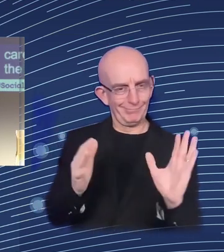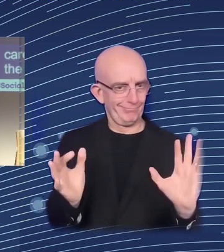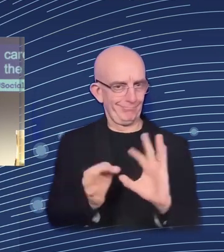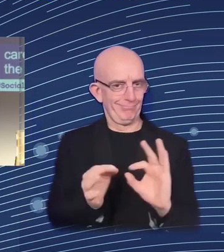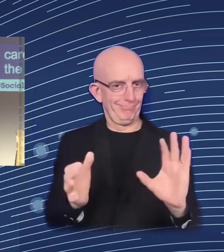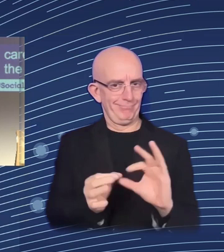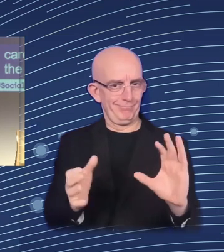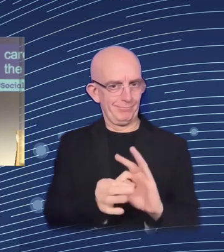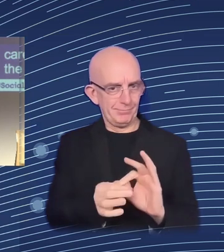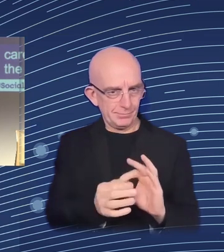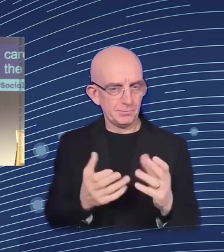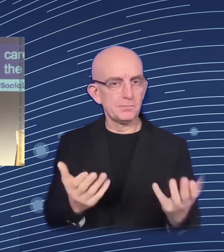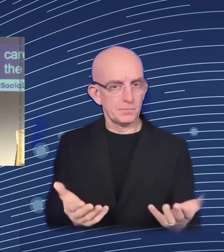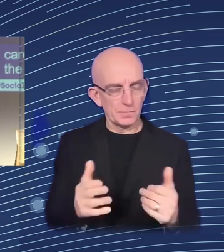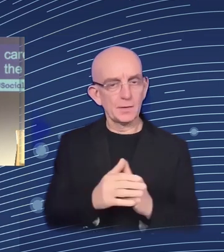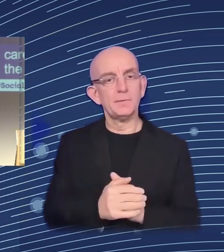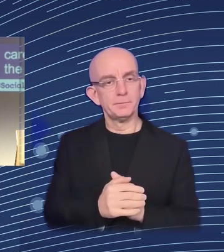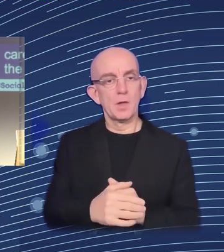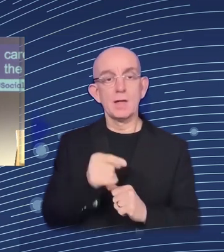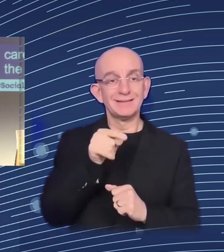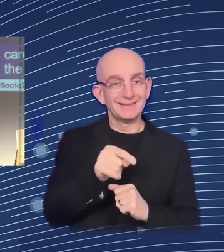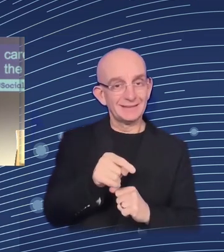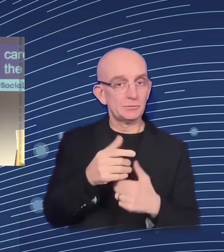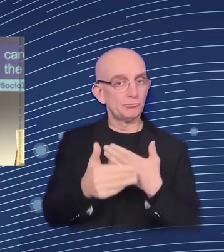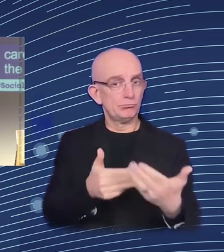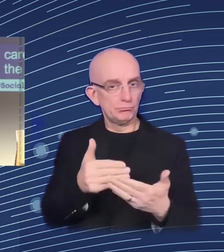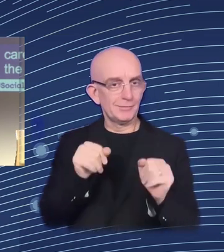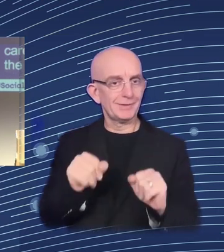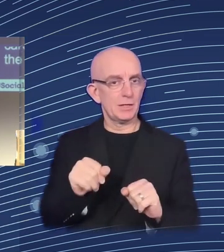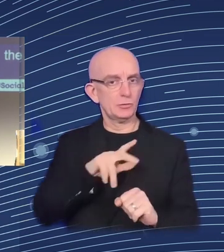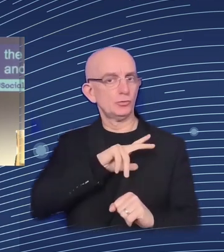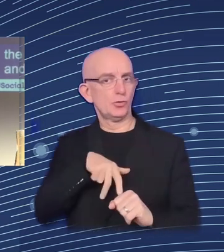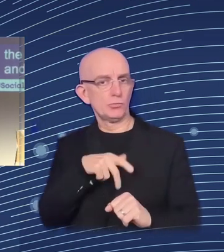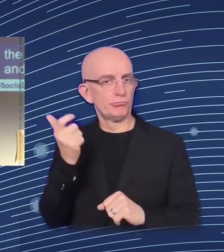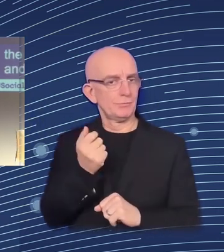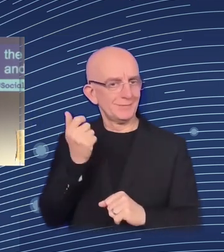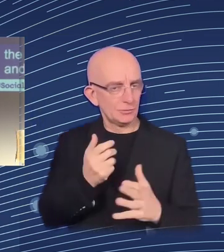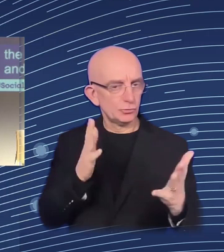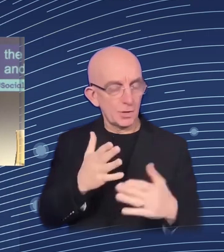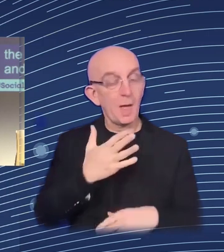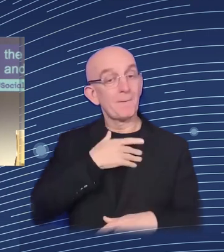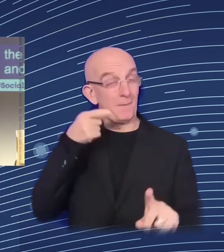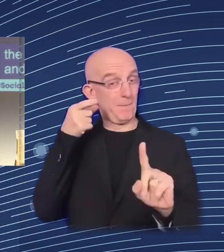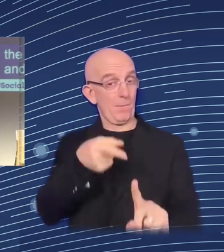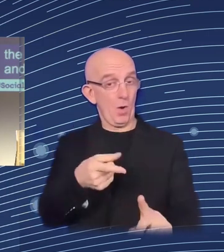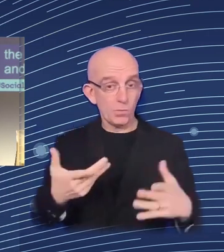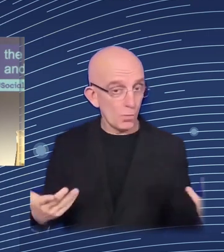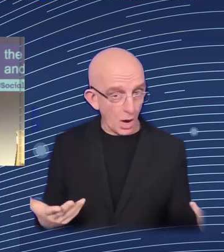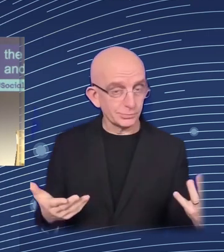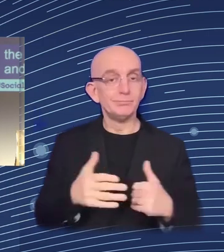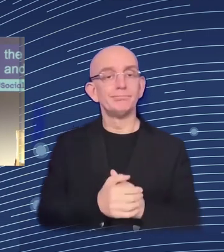want to prepare and protect against social risks, basically, you need to understand how the digital